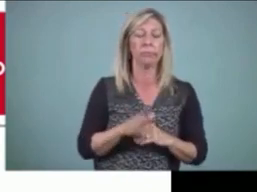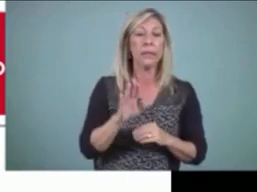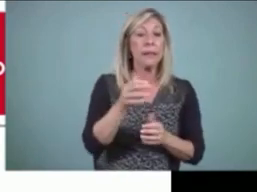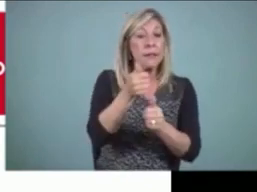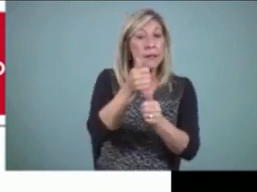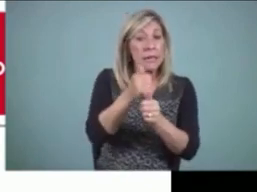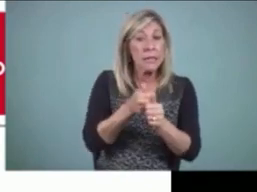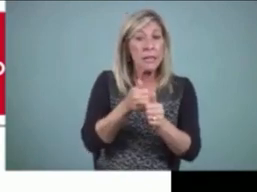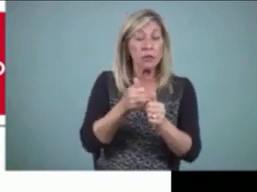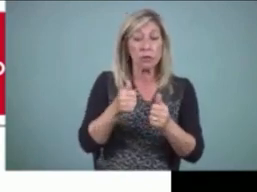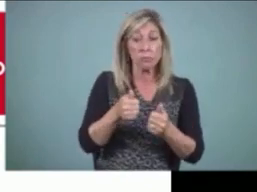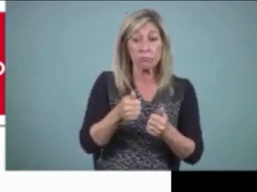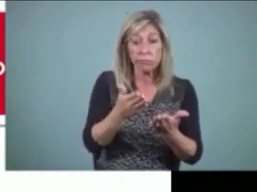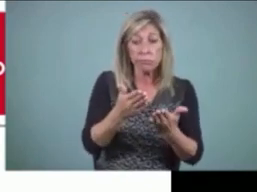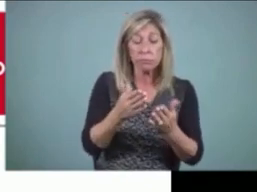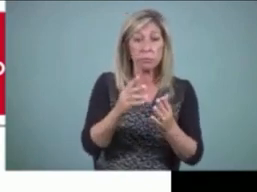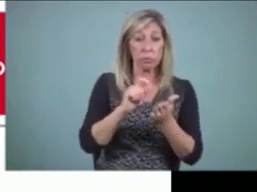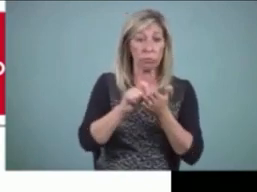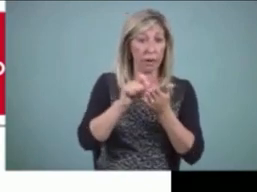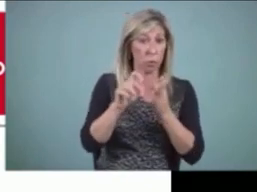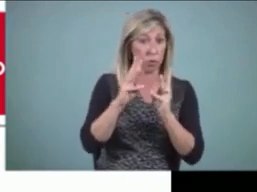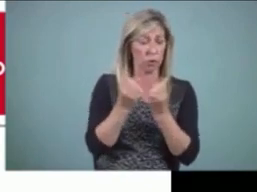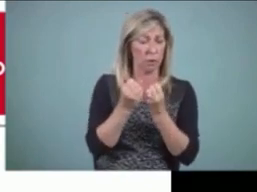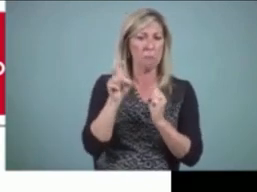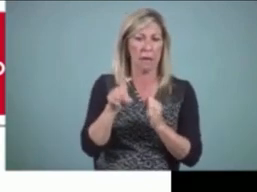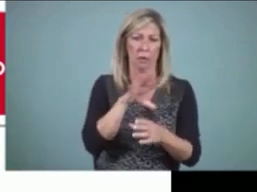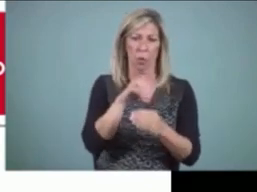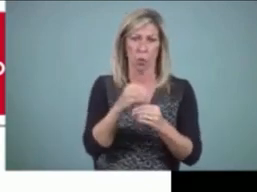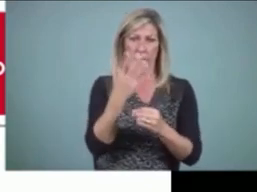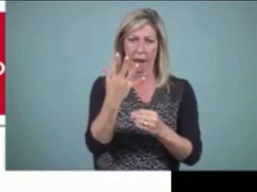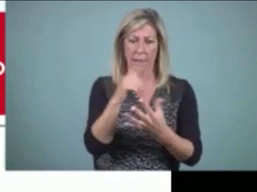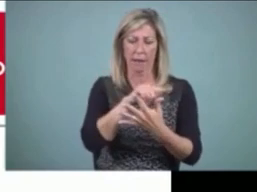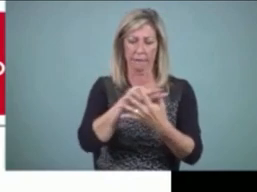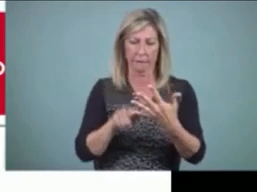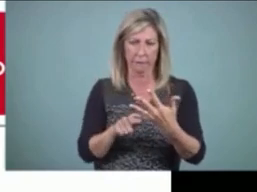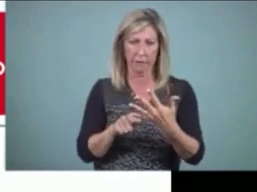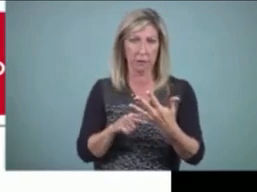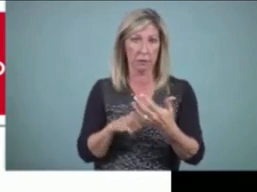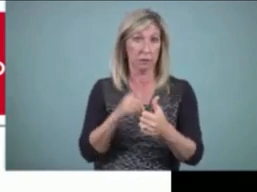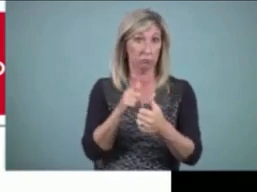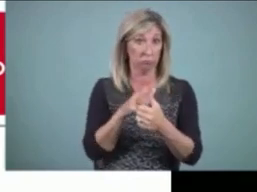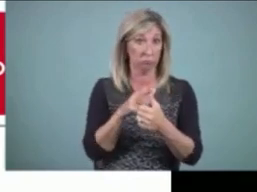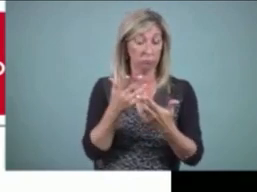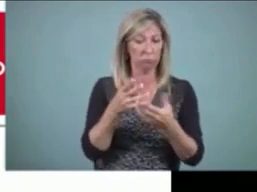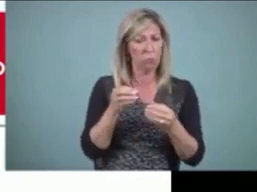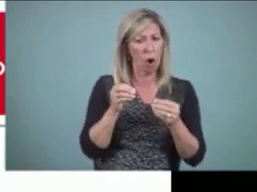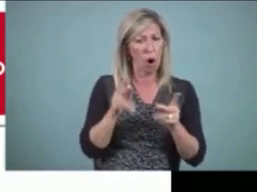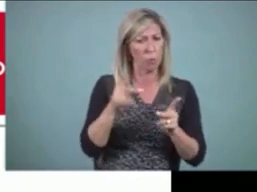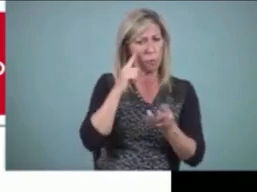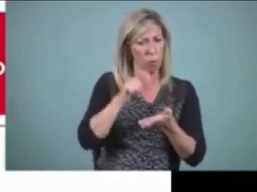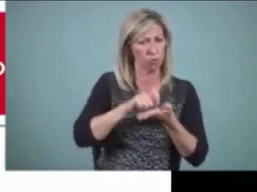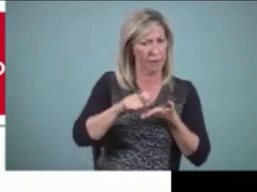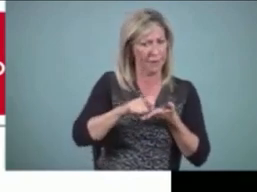touch on these five things. There has to be first an opportunity to write. One of the things that the research literature